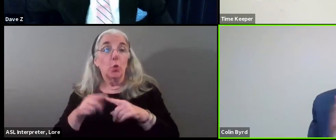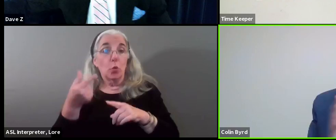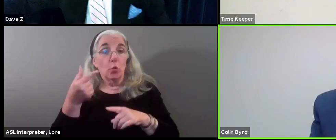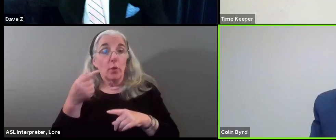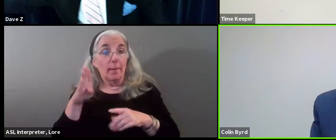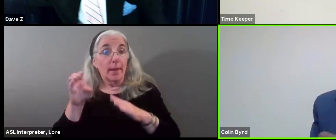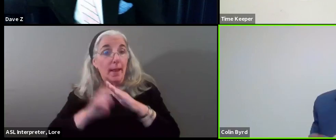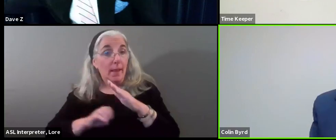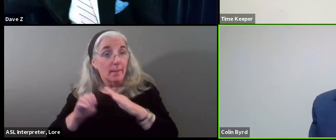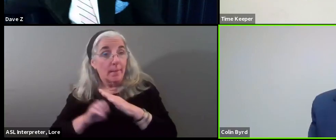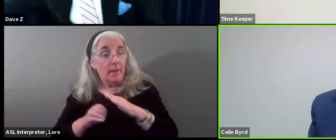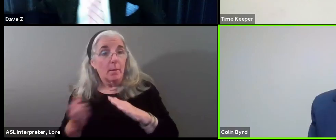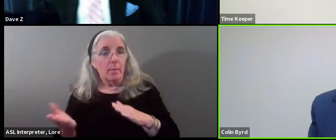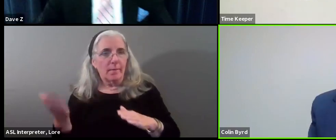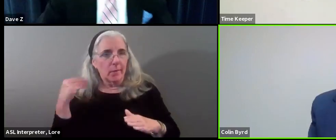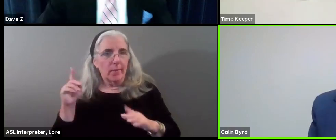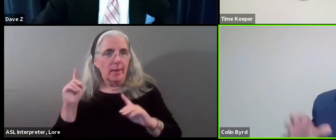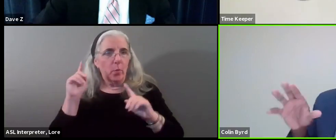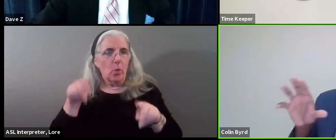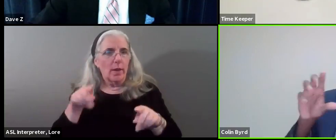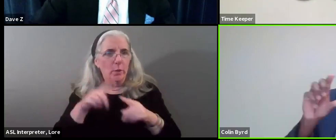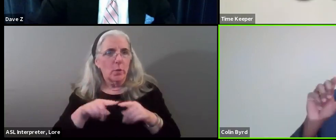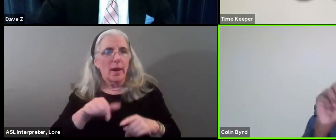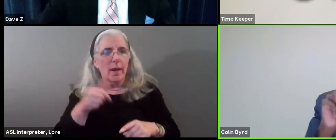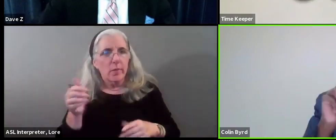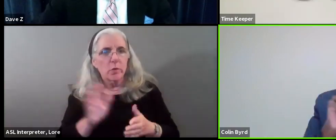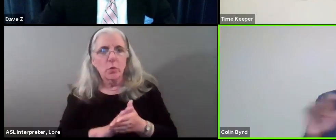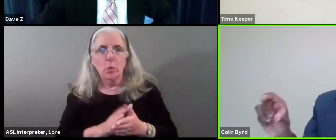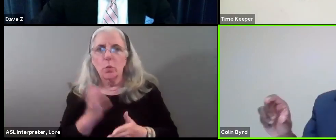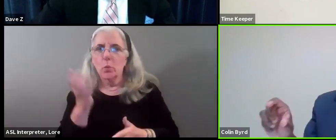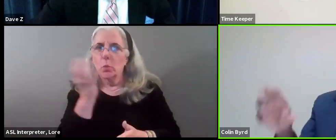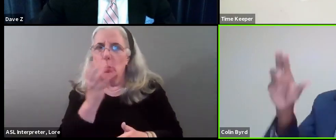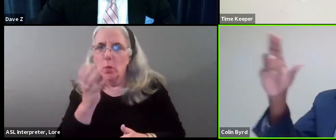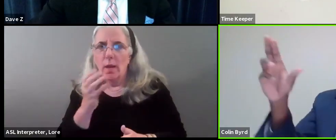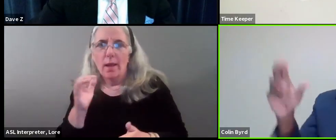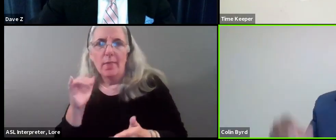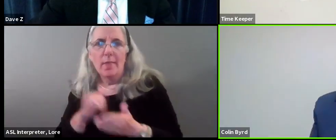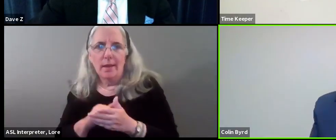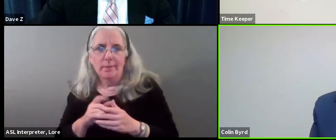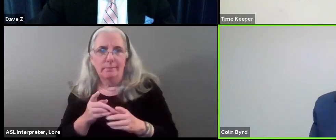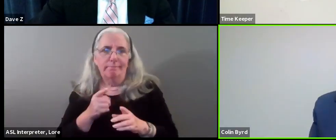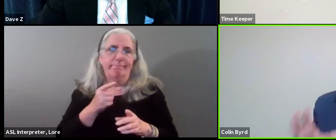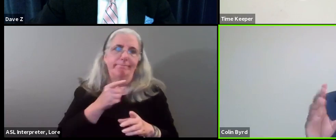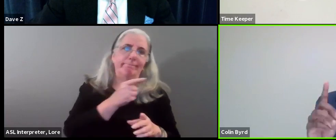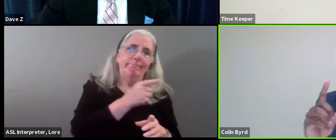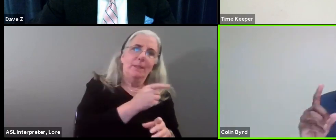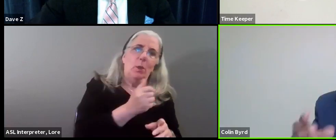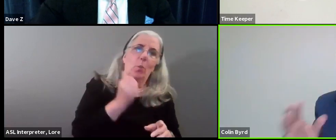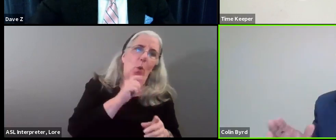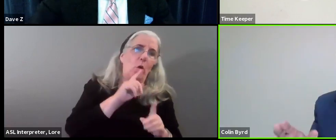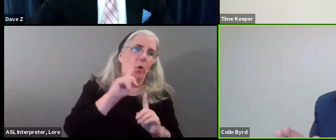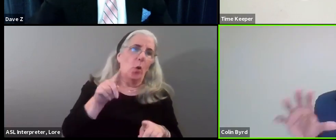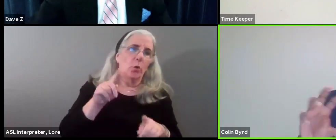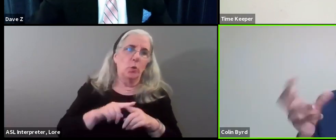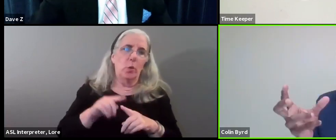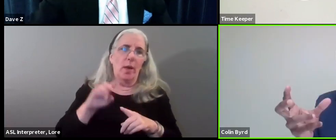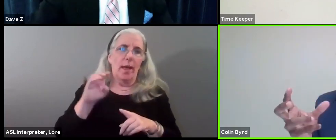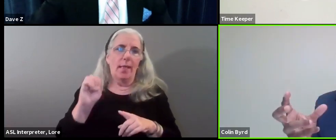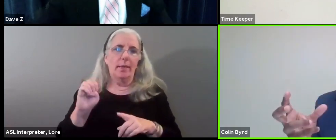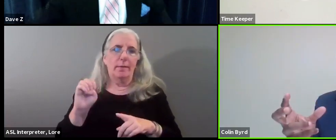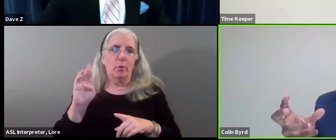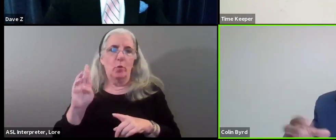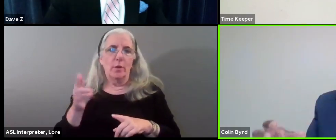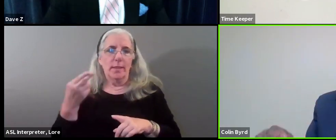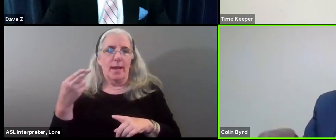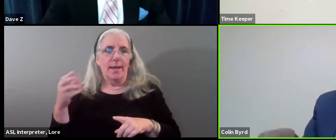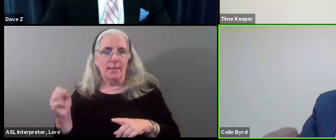before they were going to another school. And that was putting them on a track not to end up at Eleanor Roosevelt High. So that is one big thing. But one of the